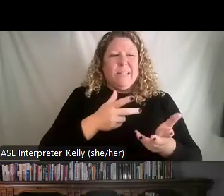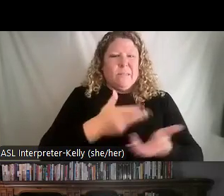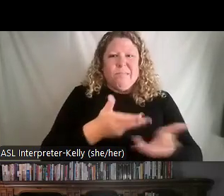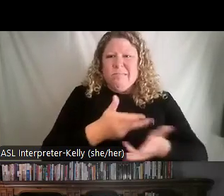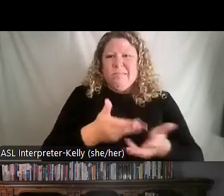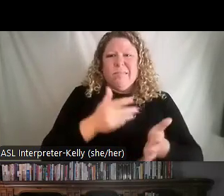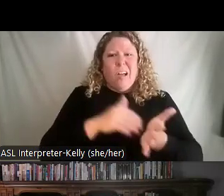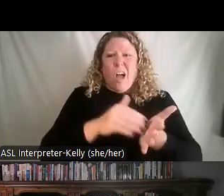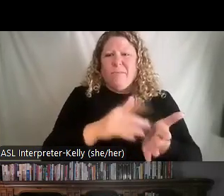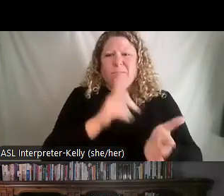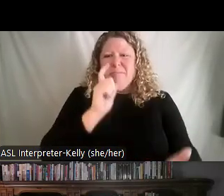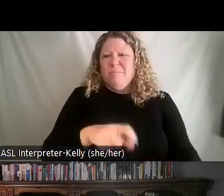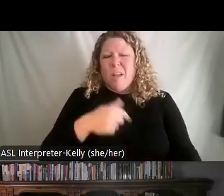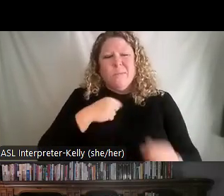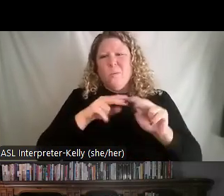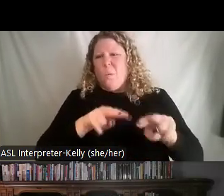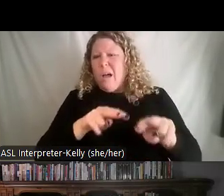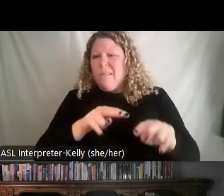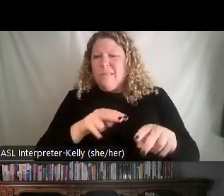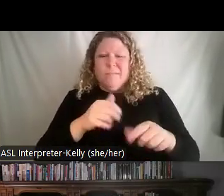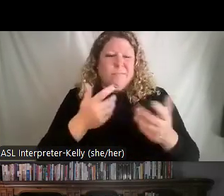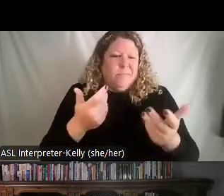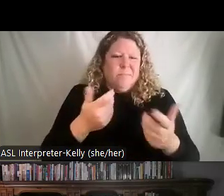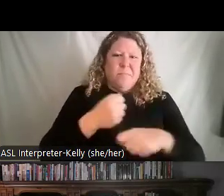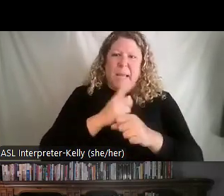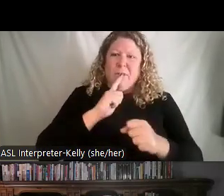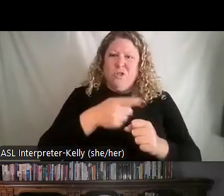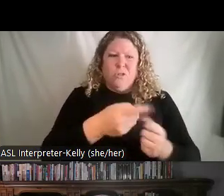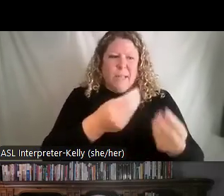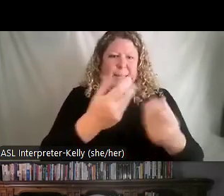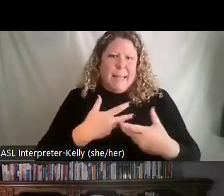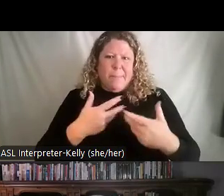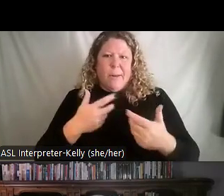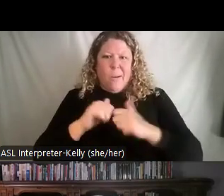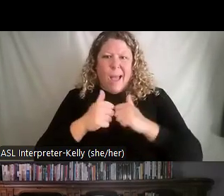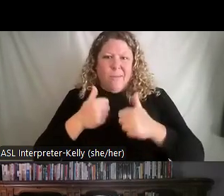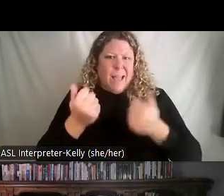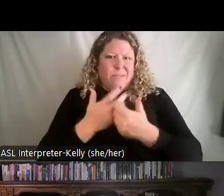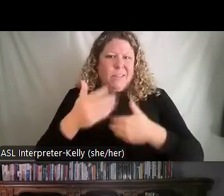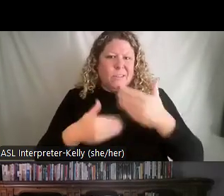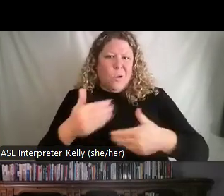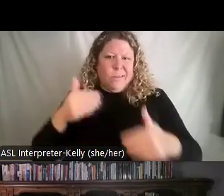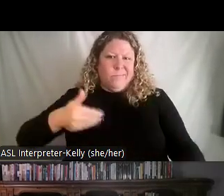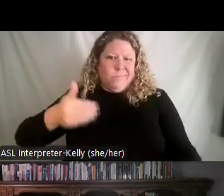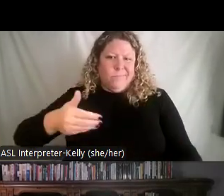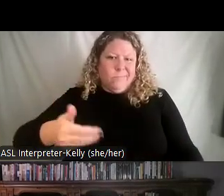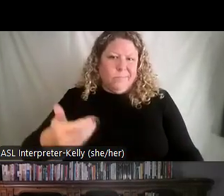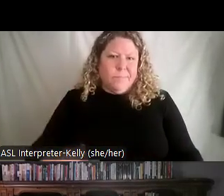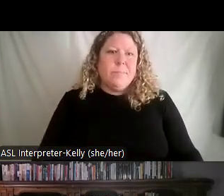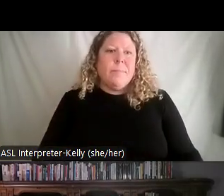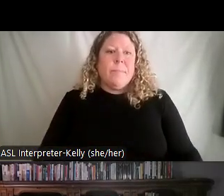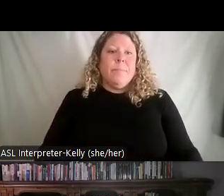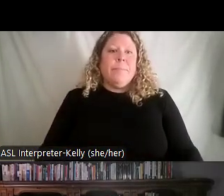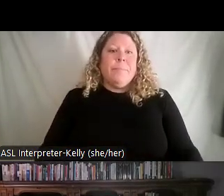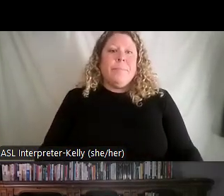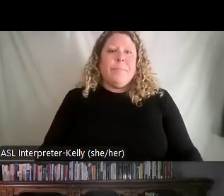really monitoring and just making sure that you're getting those regular updates. So, what does this look like? From a leadership